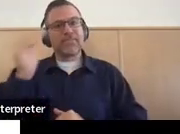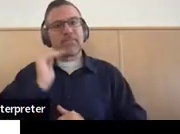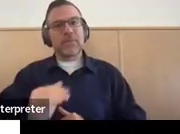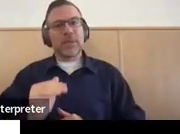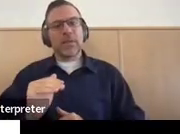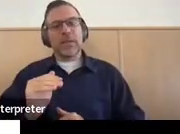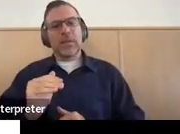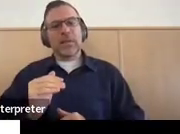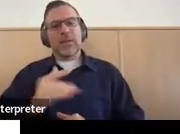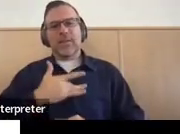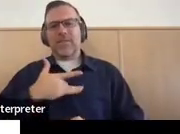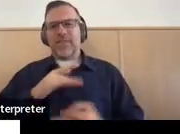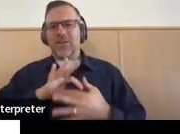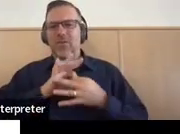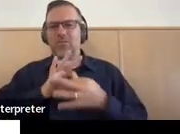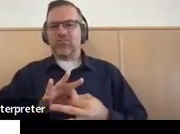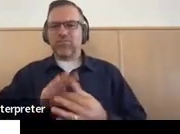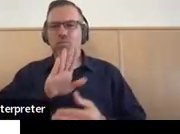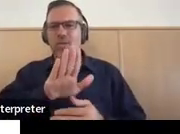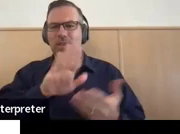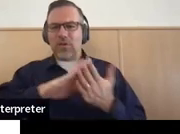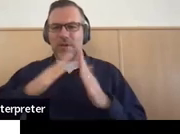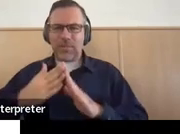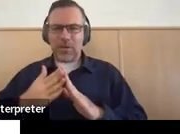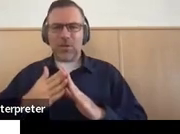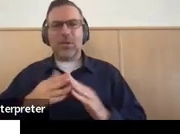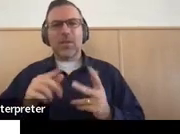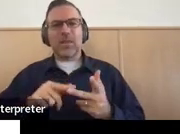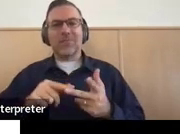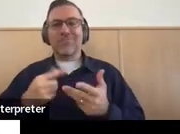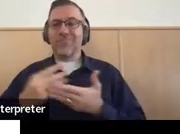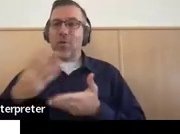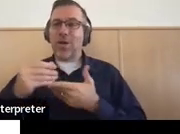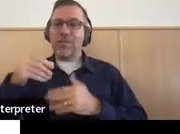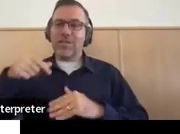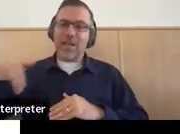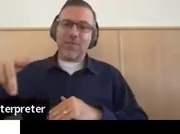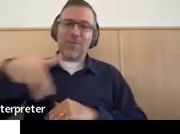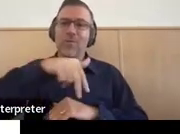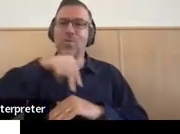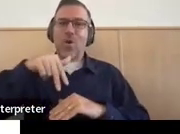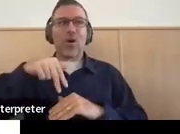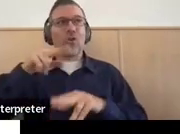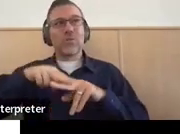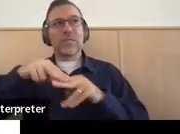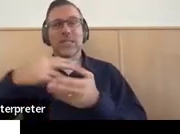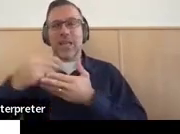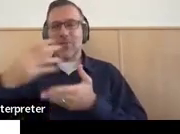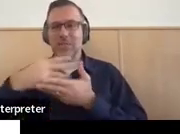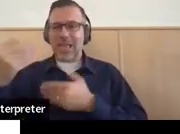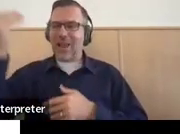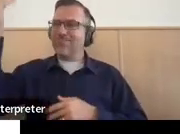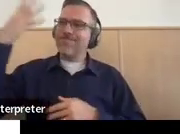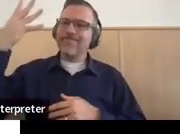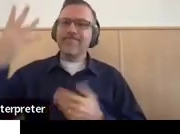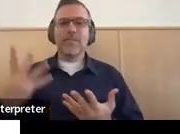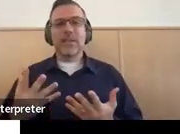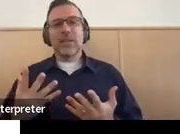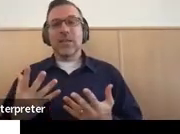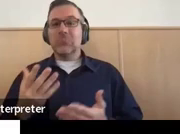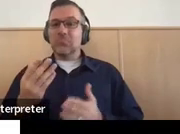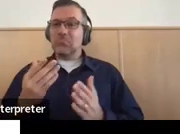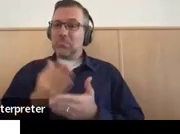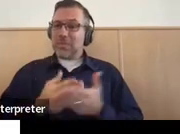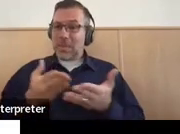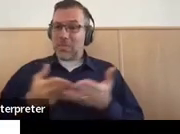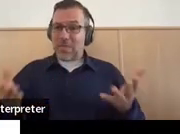Engagement in the community. Being able to go for a walk or sit outside in the yard. Those are things that some of us might take for granted,